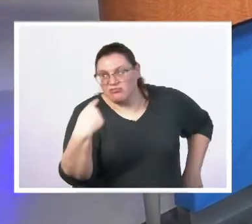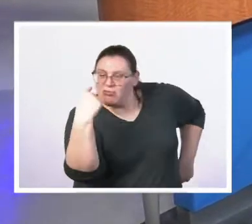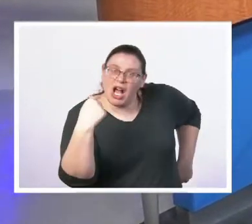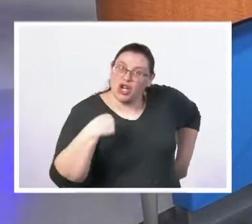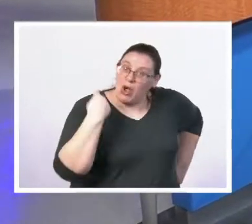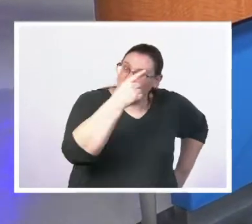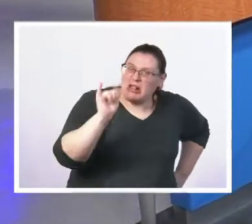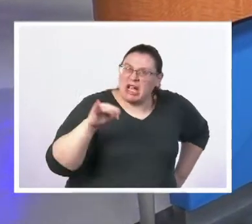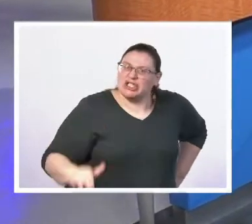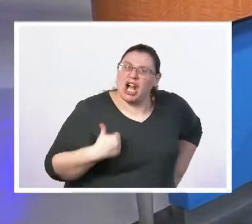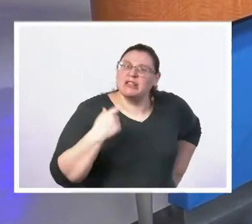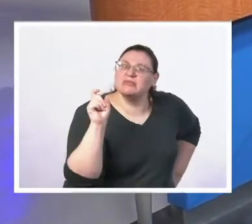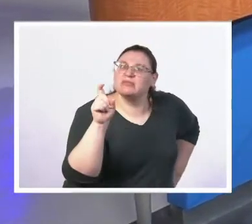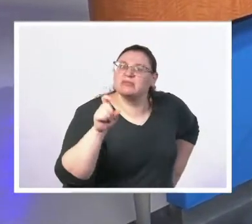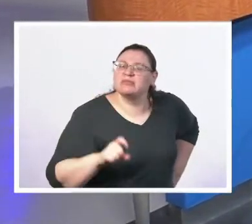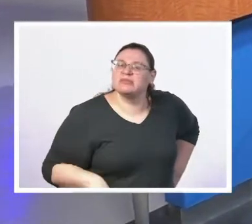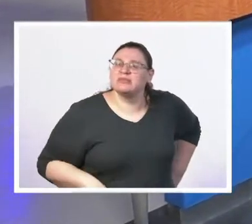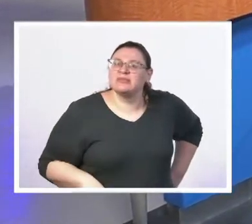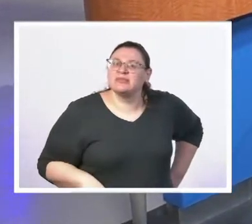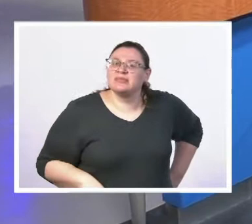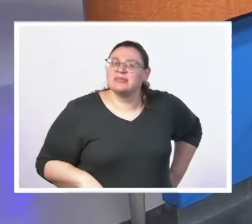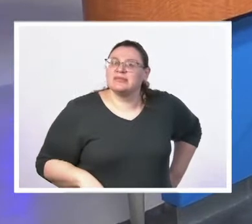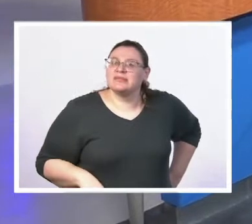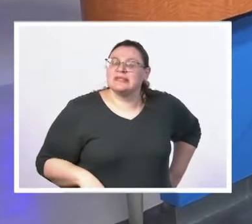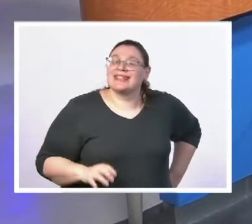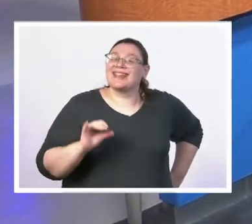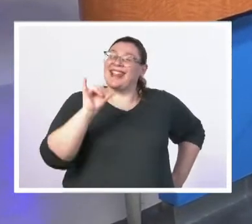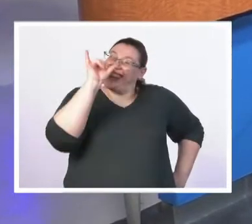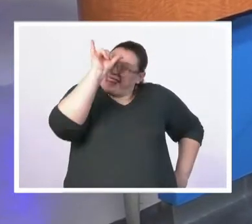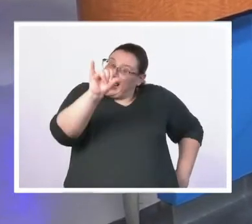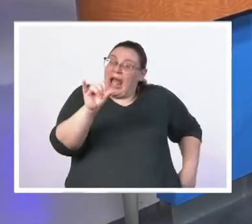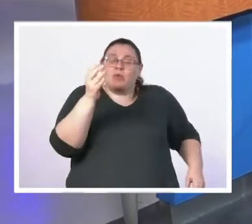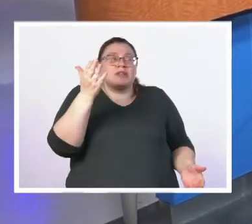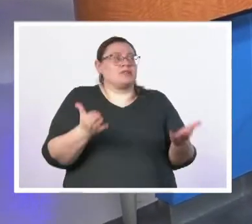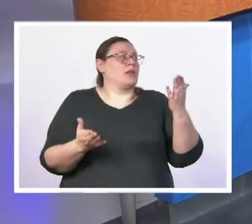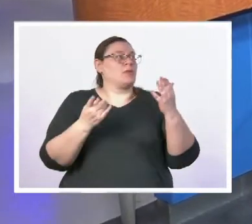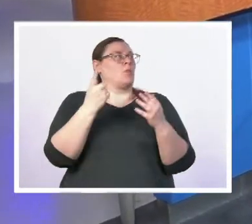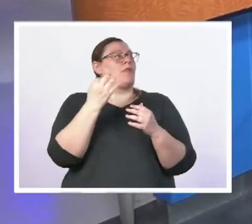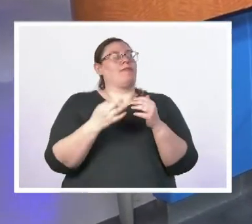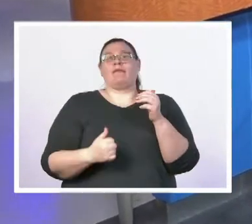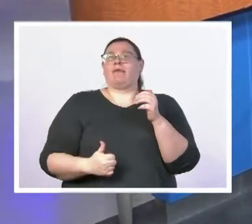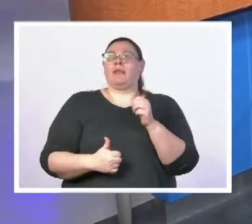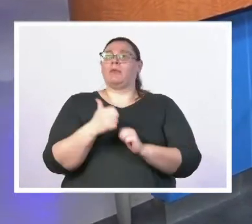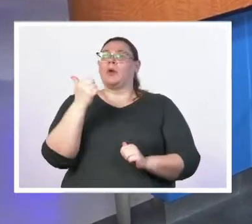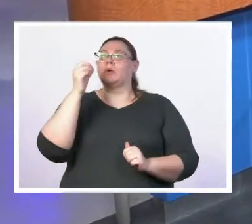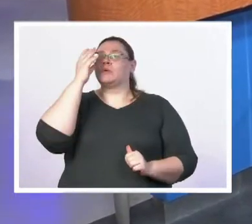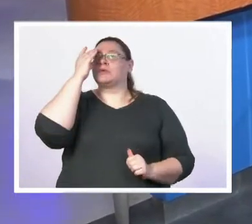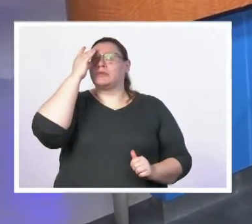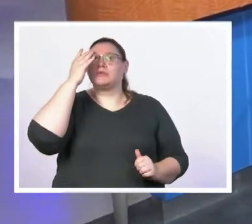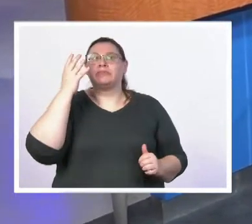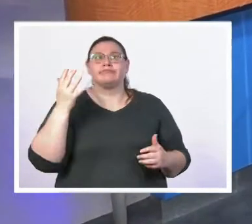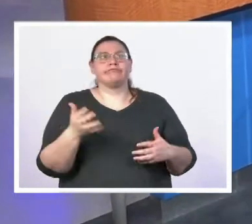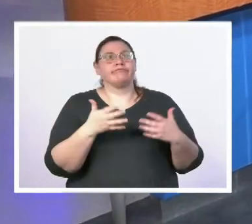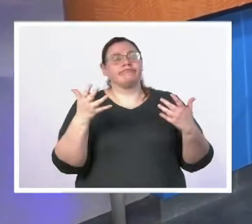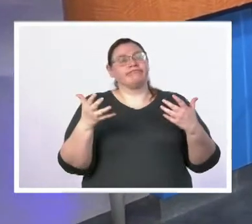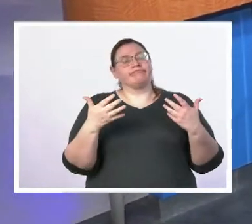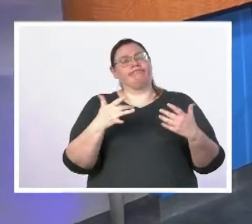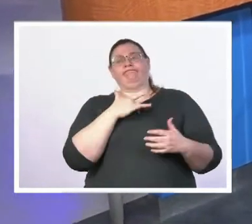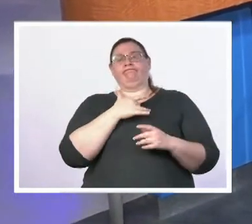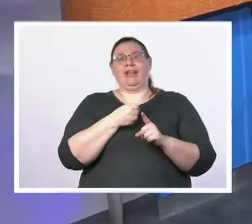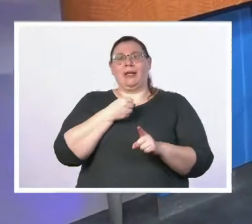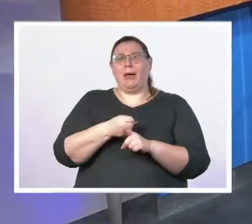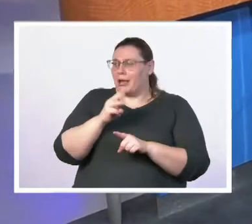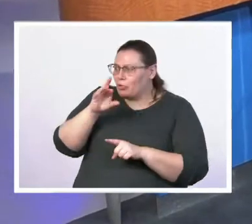do i look like a child that was probably one of the most uh